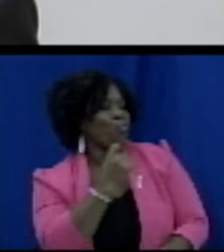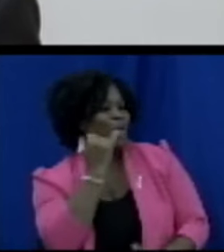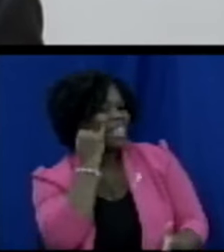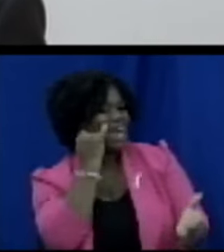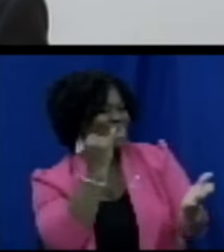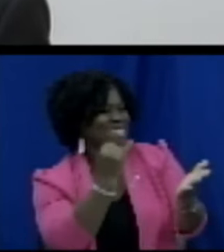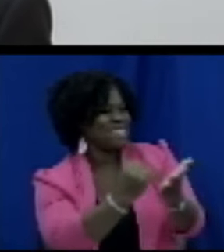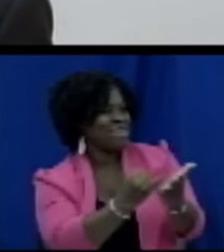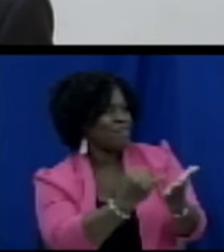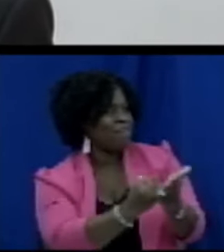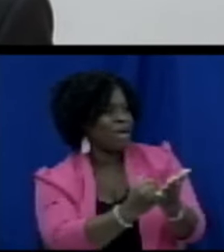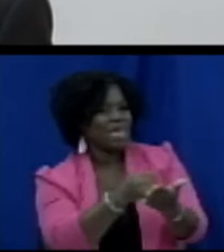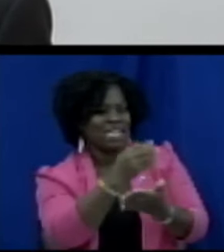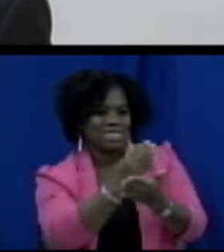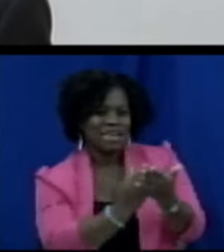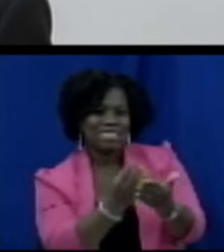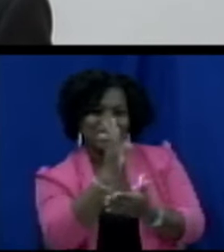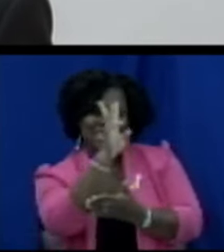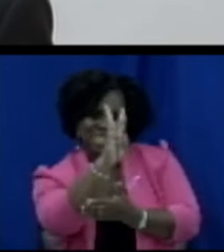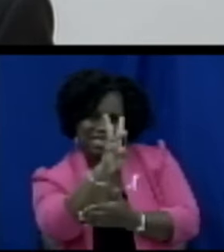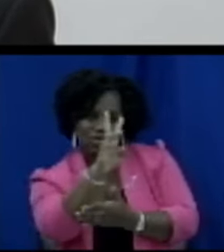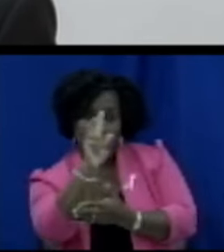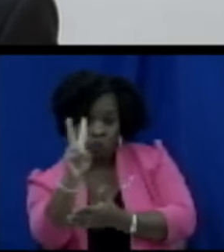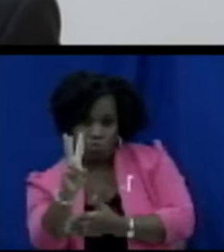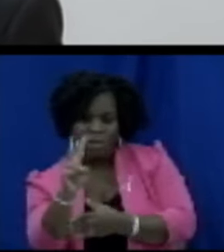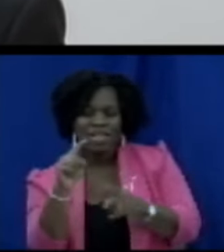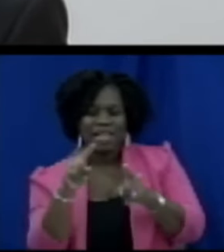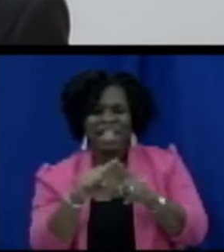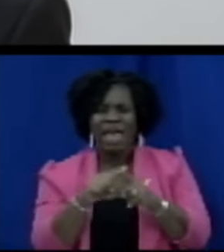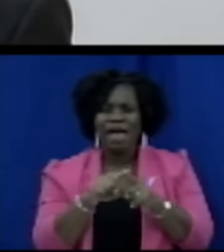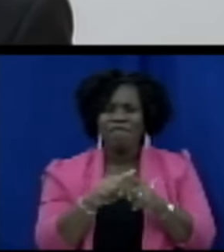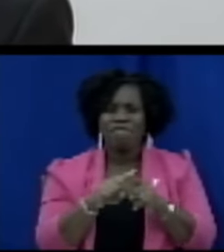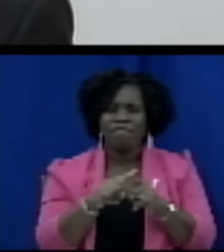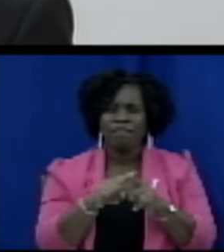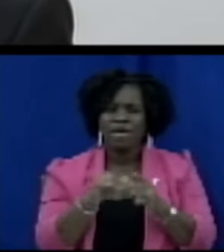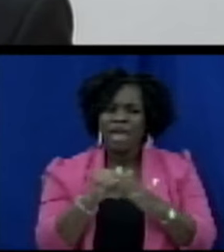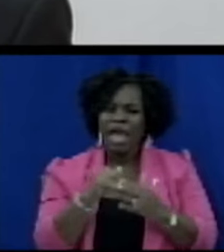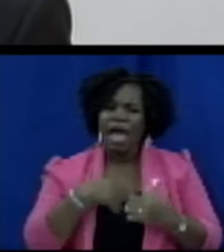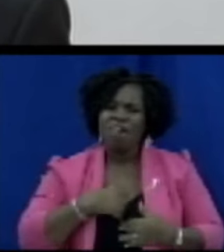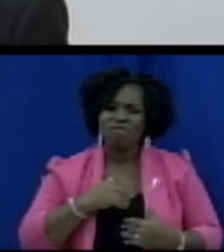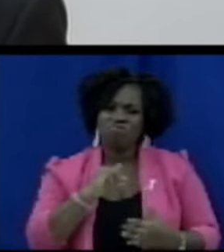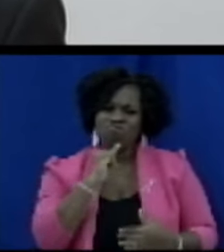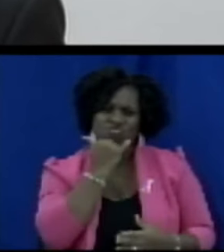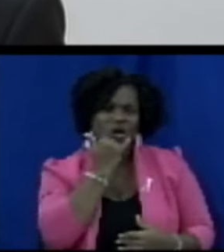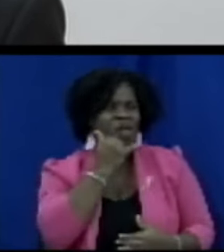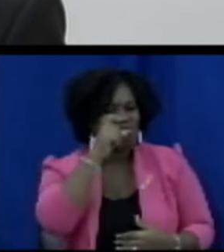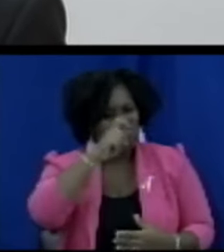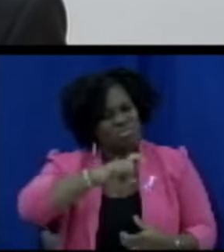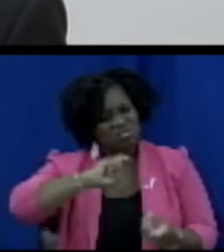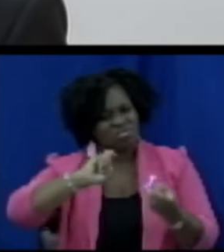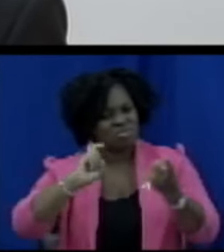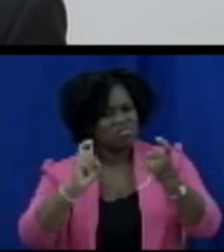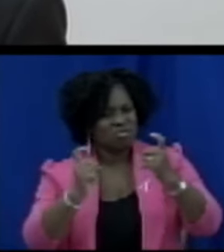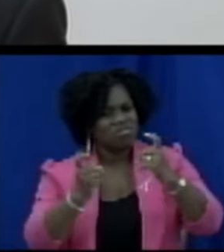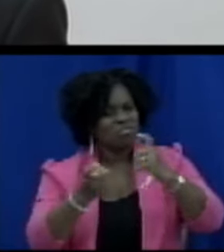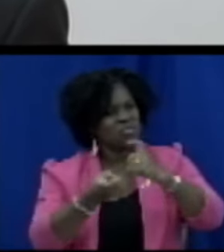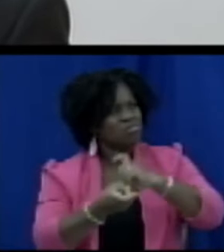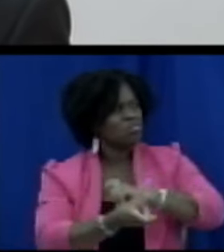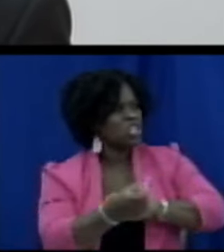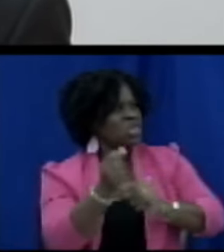that there is an anomaly in 6 2 C and also